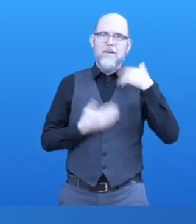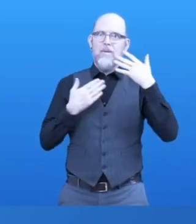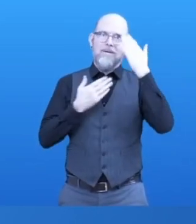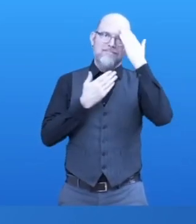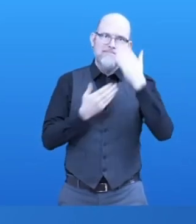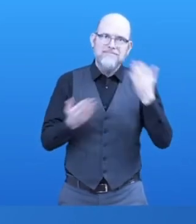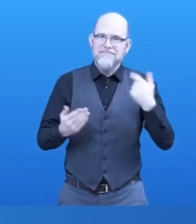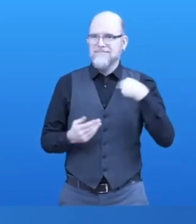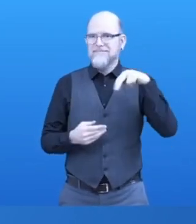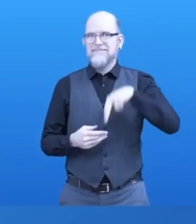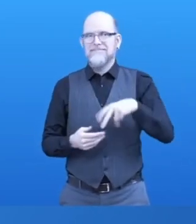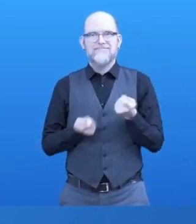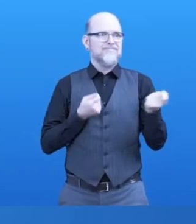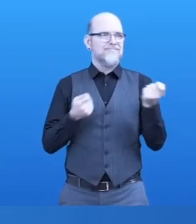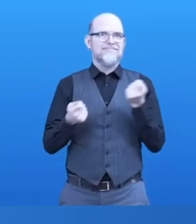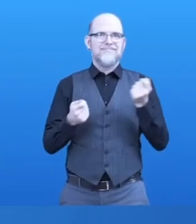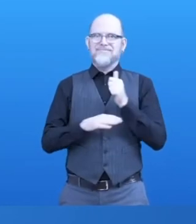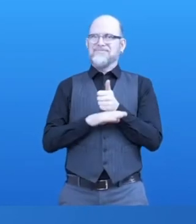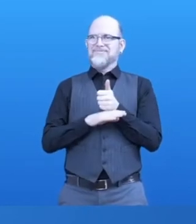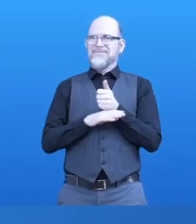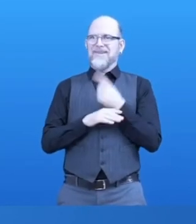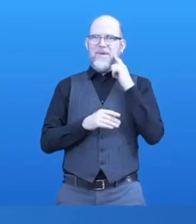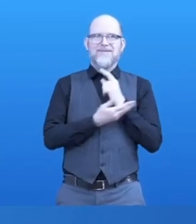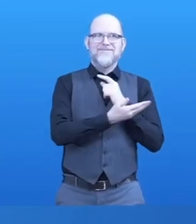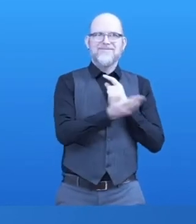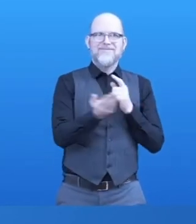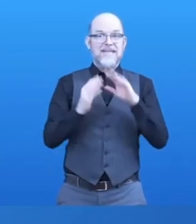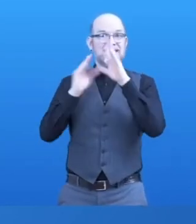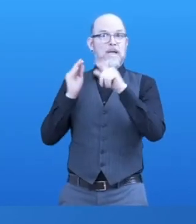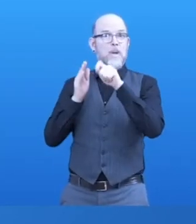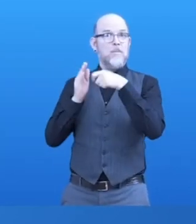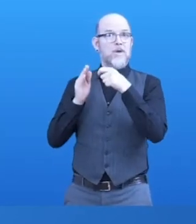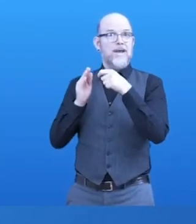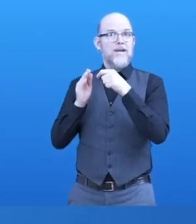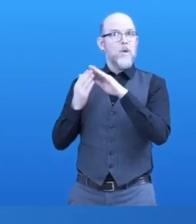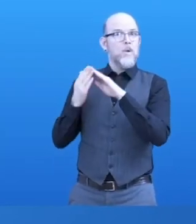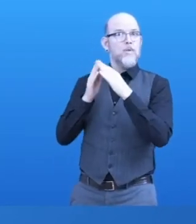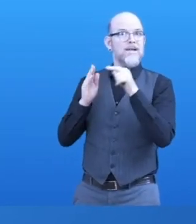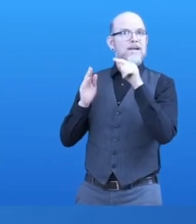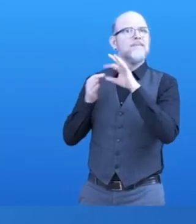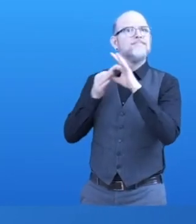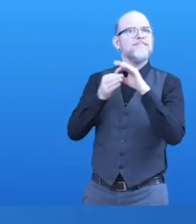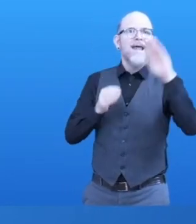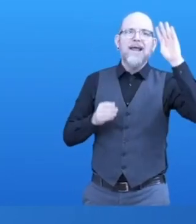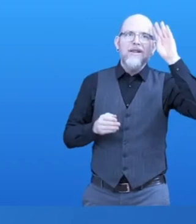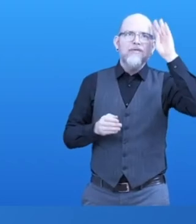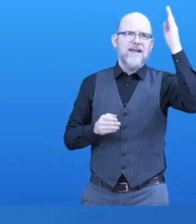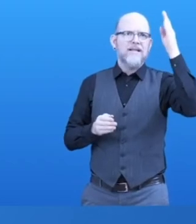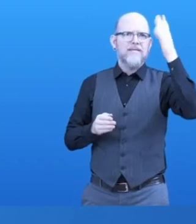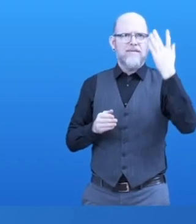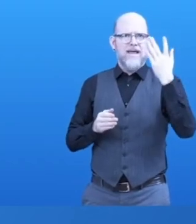this session of the Serial Project Community on Innovative Assistive Technology for ICT-XS.